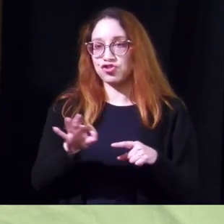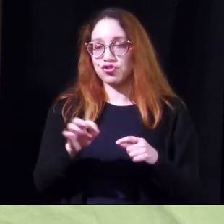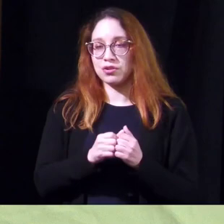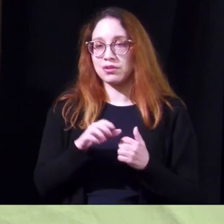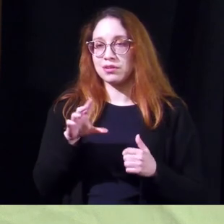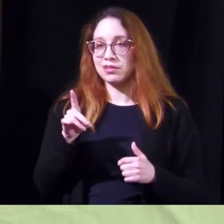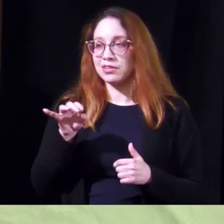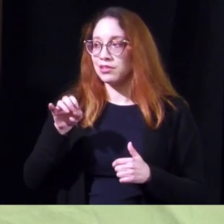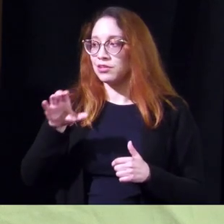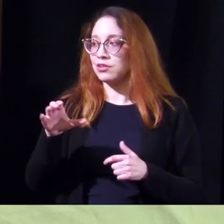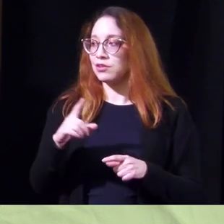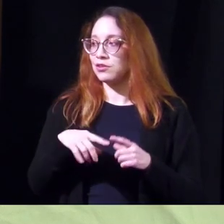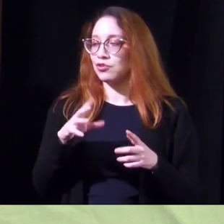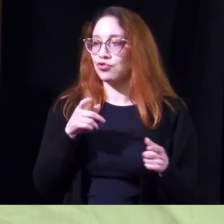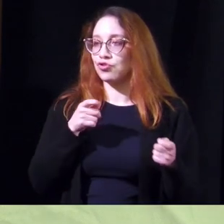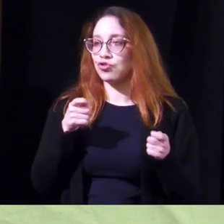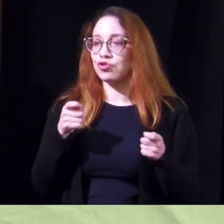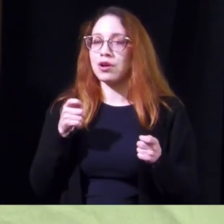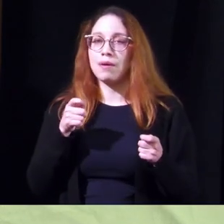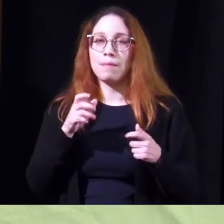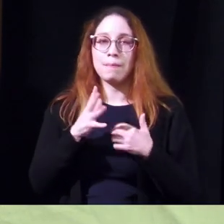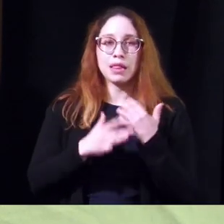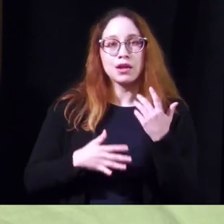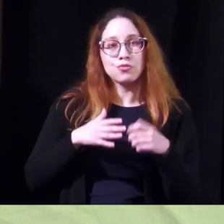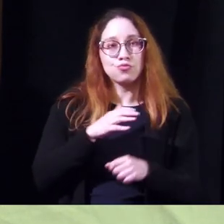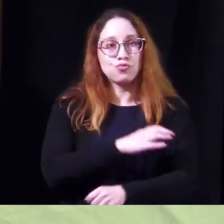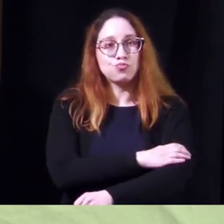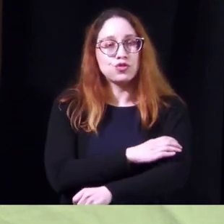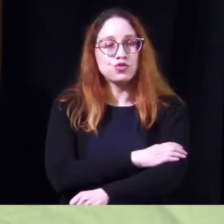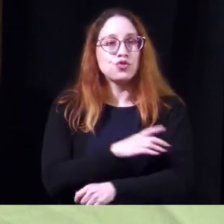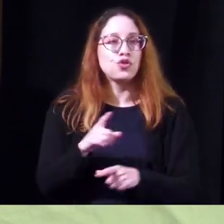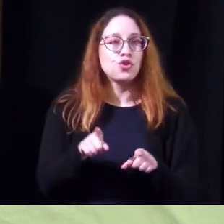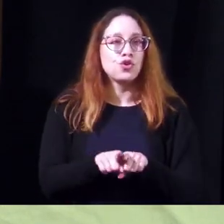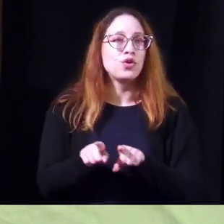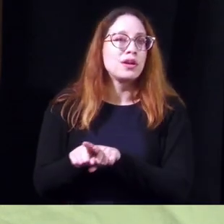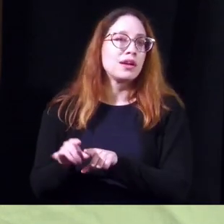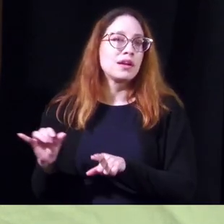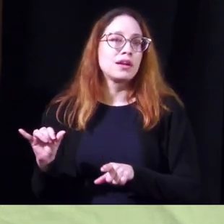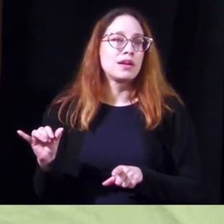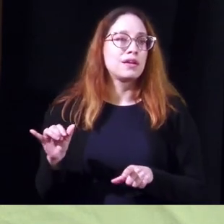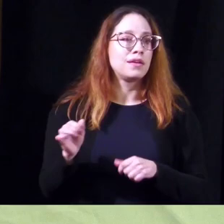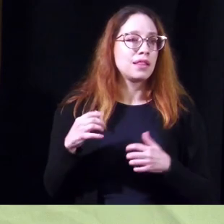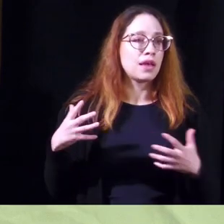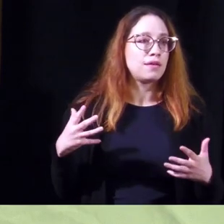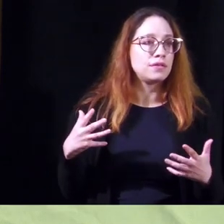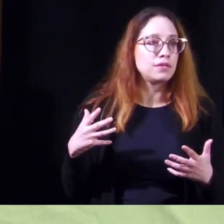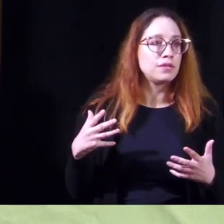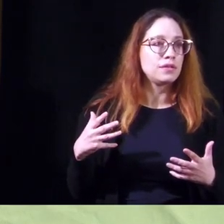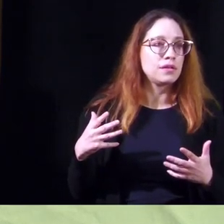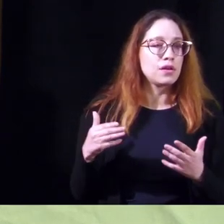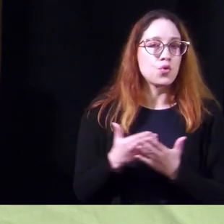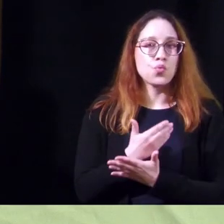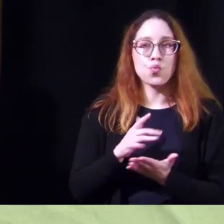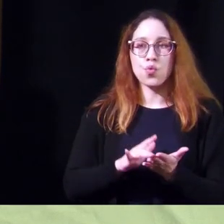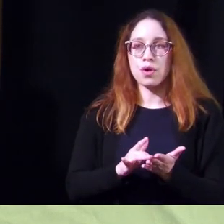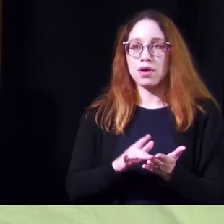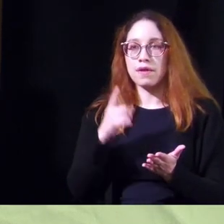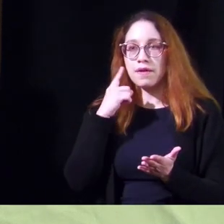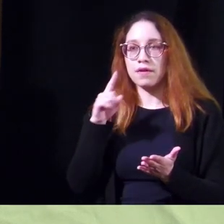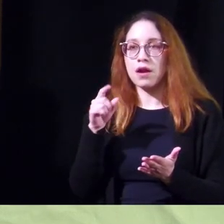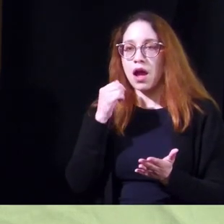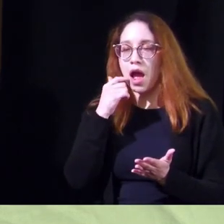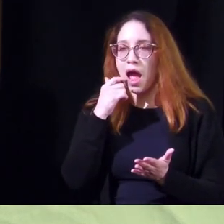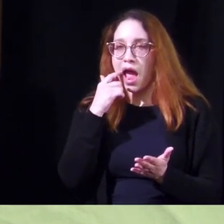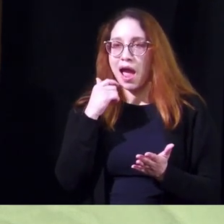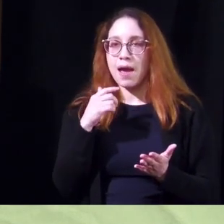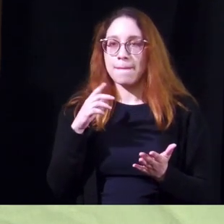diuretics that are used to control blood pressure but uh there's also now a lot of new medicines for uh